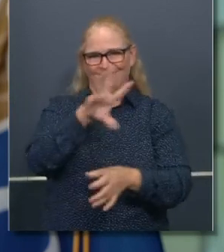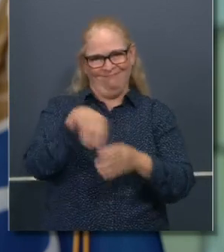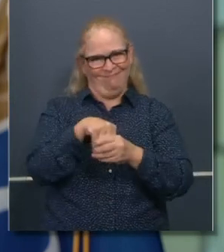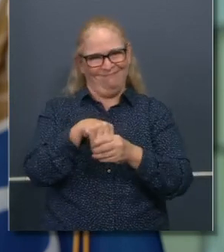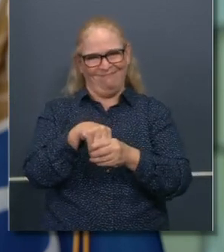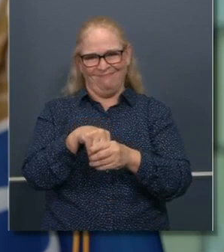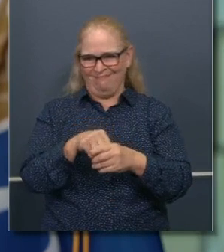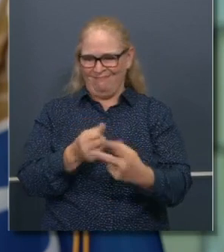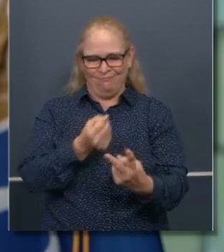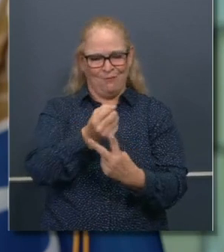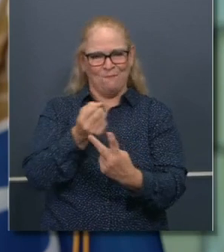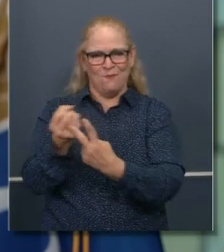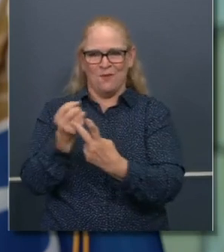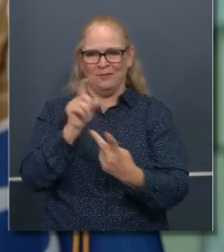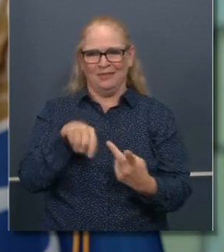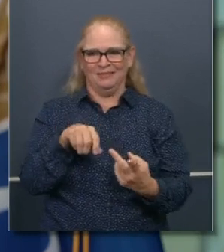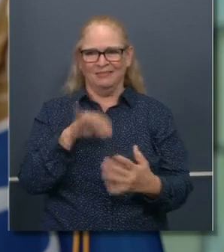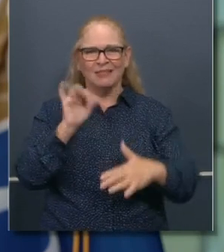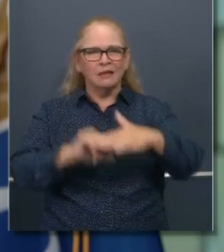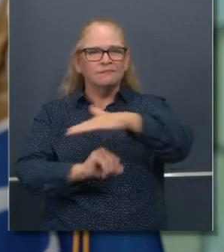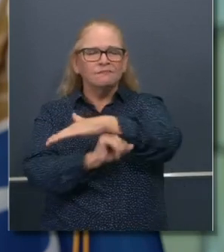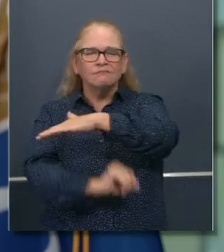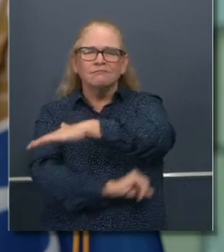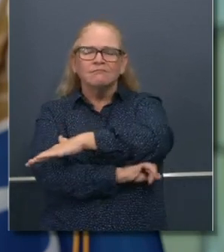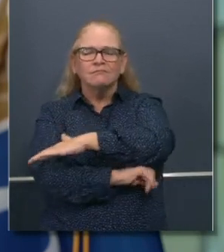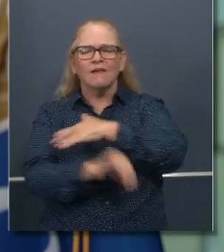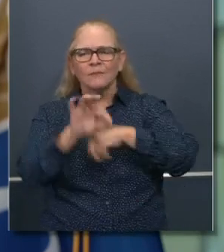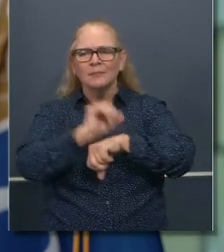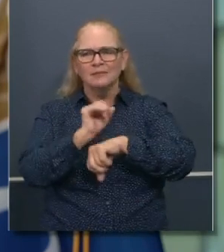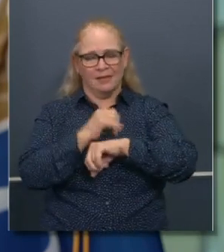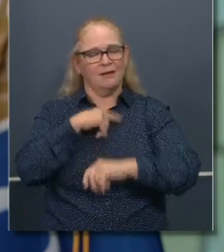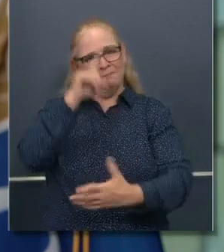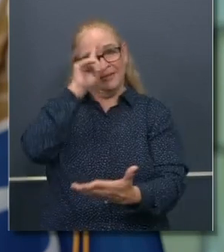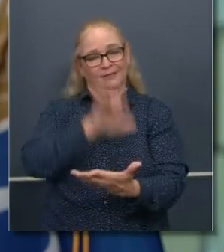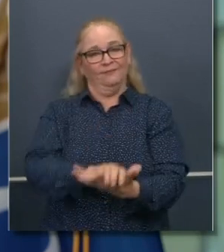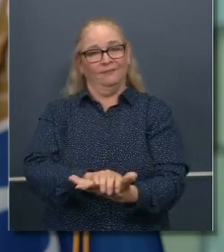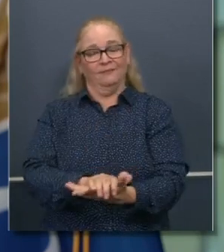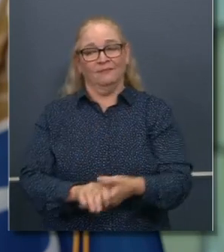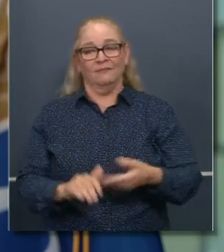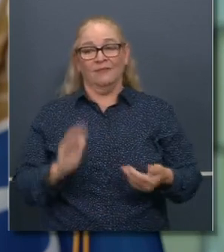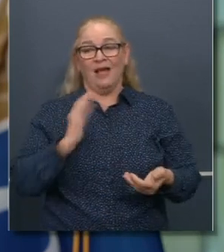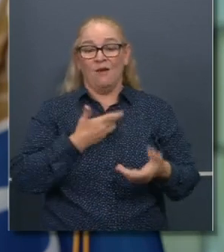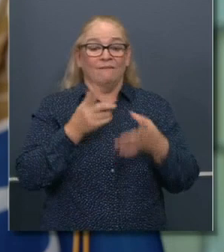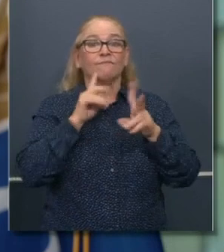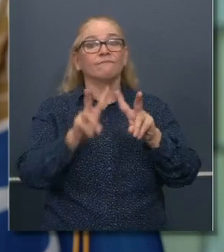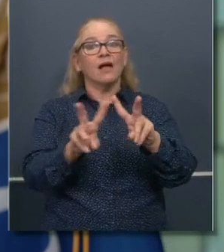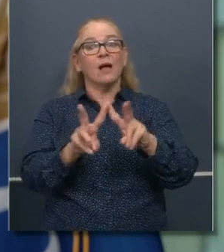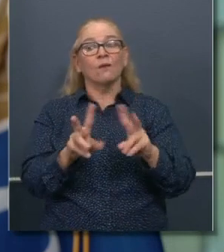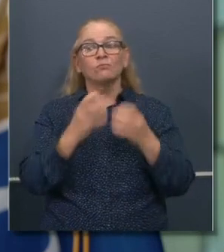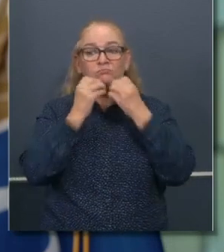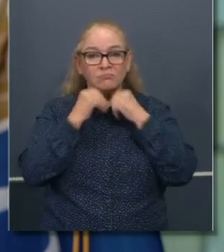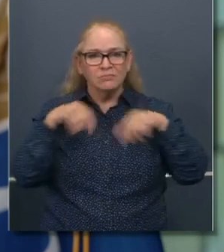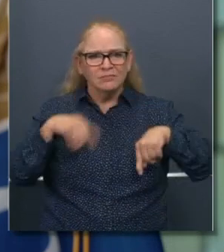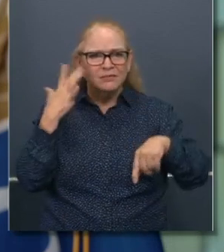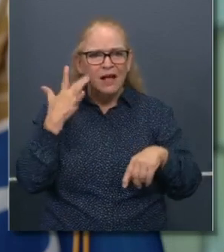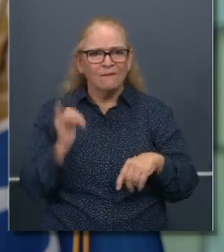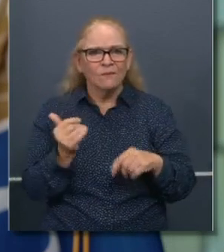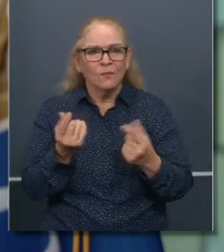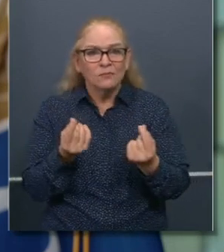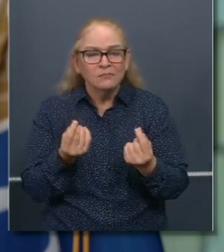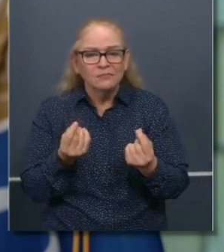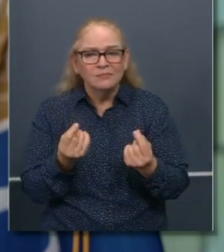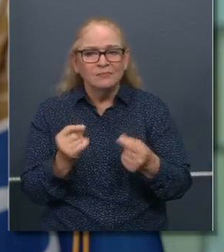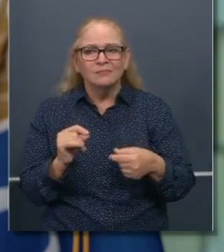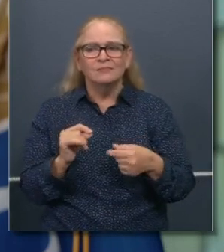That's the framework to which, uh, we believe the values of the state of California are advanced. Our principles are